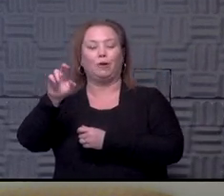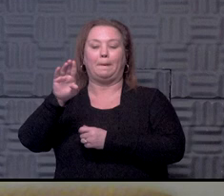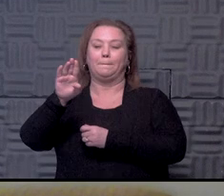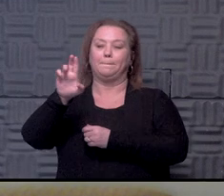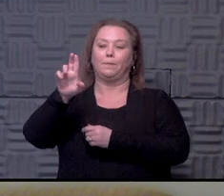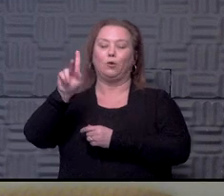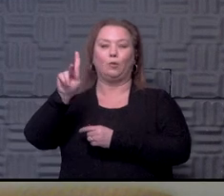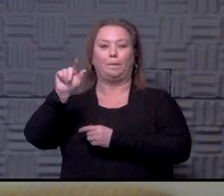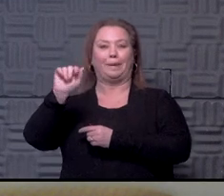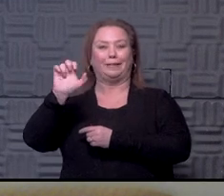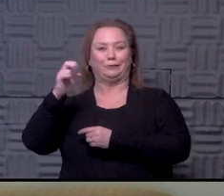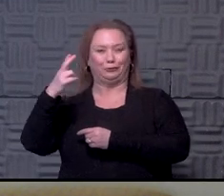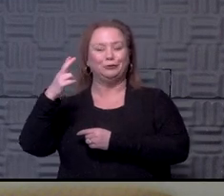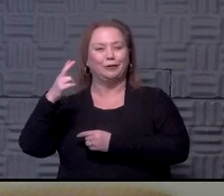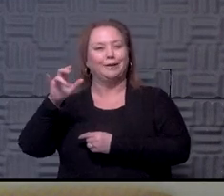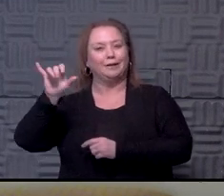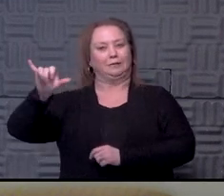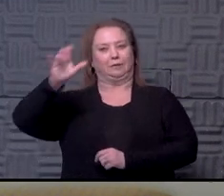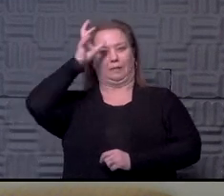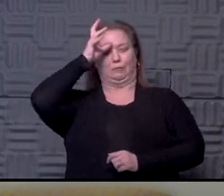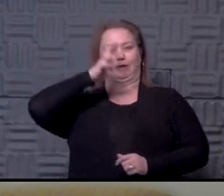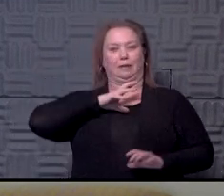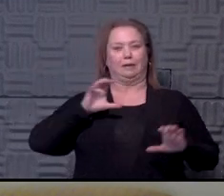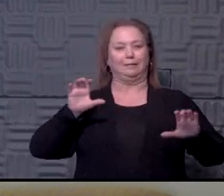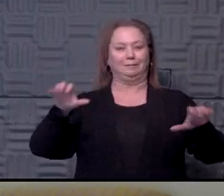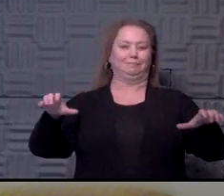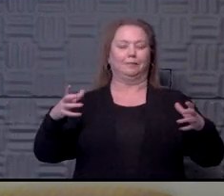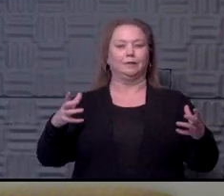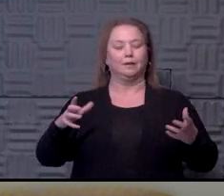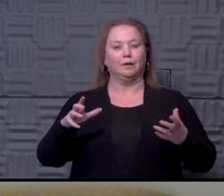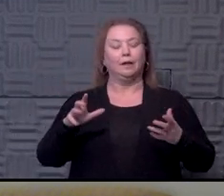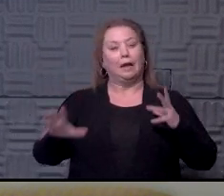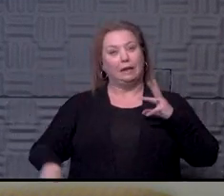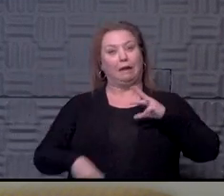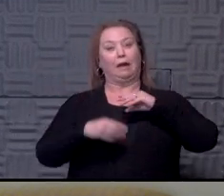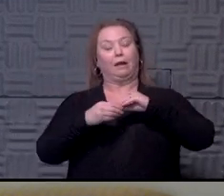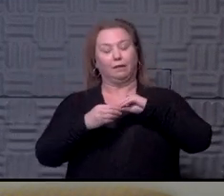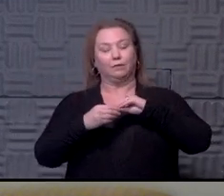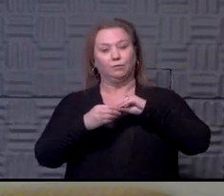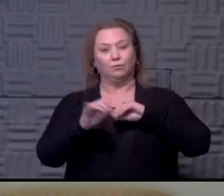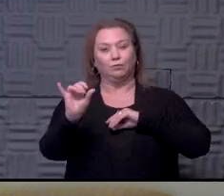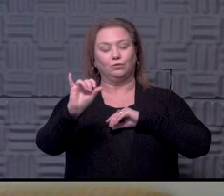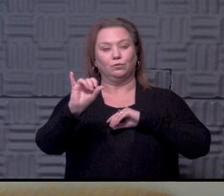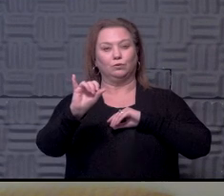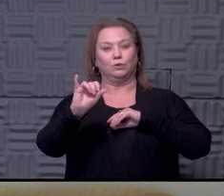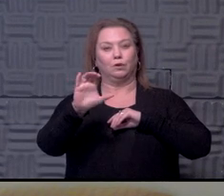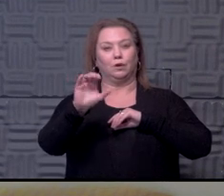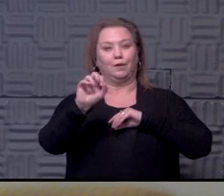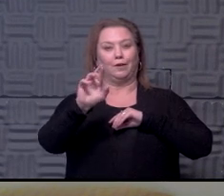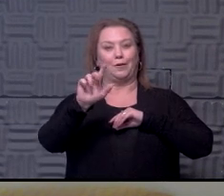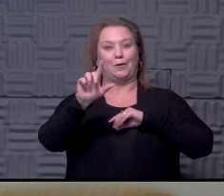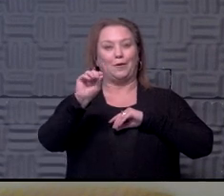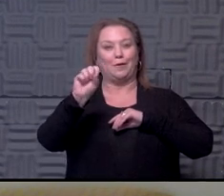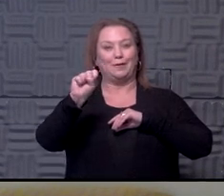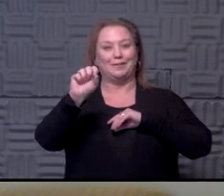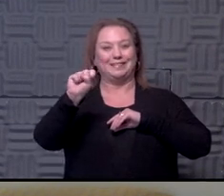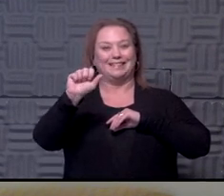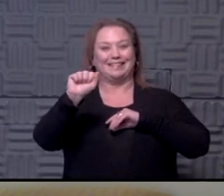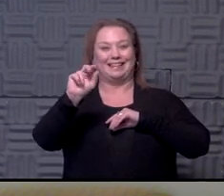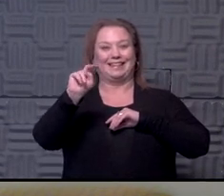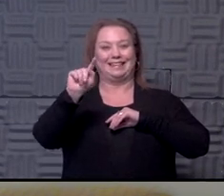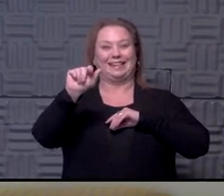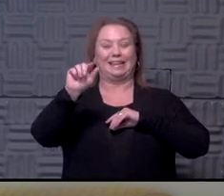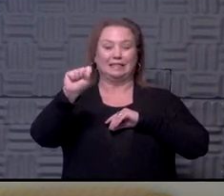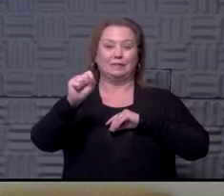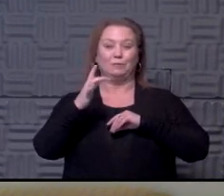guys like that. And then we get the addition of someone like Carlos Santana. So we would much